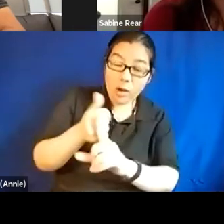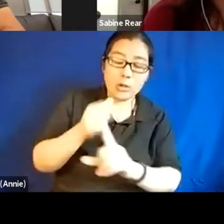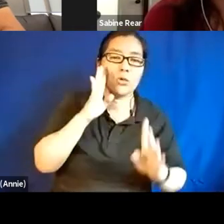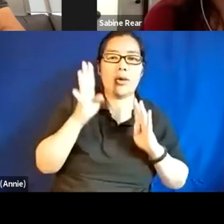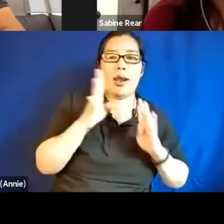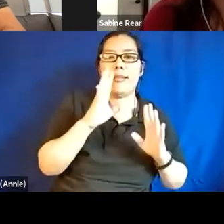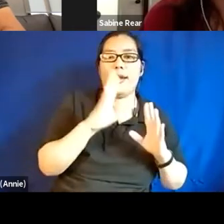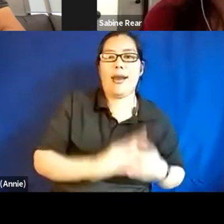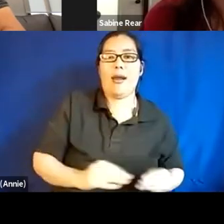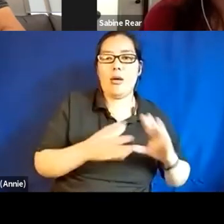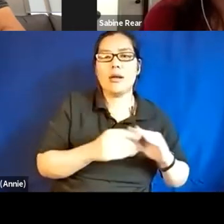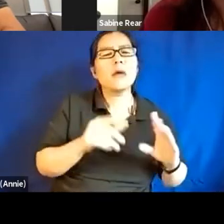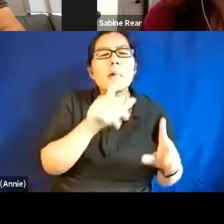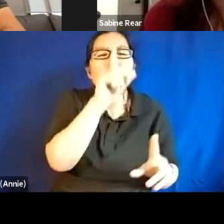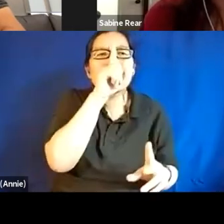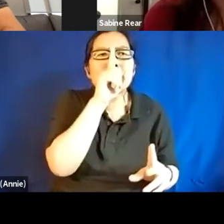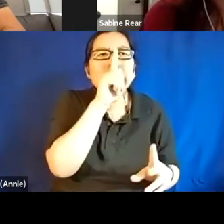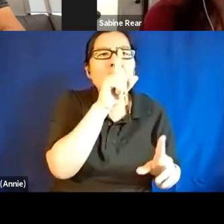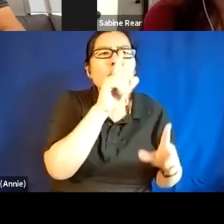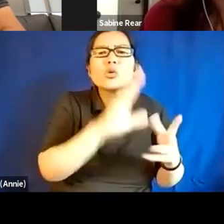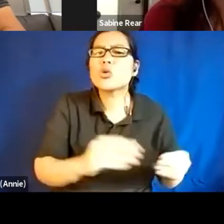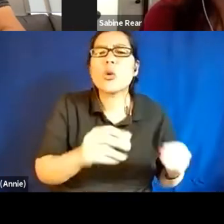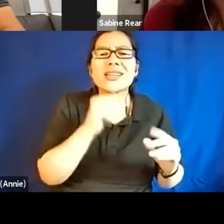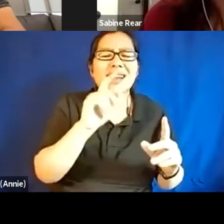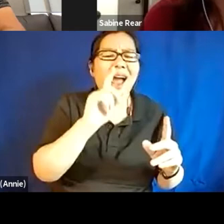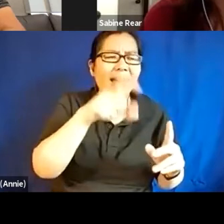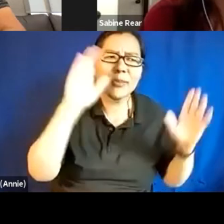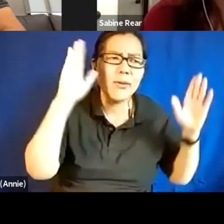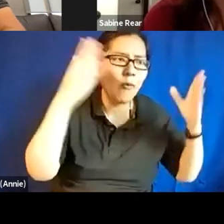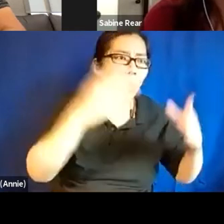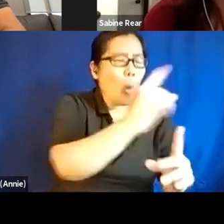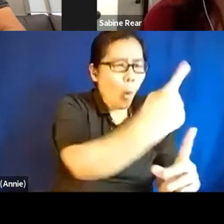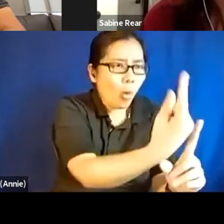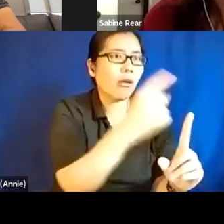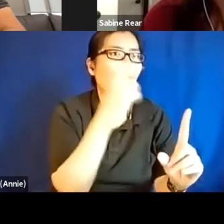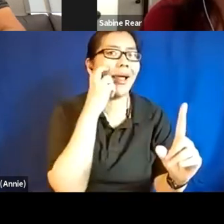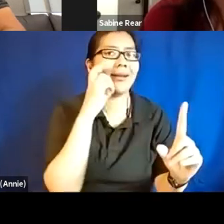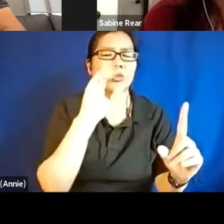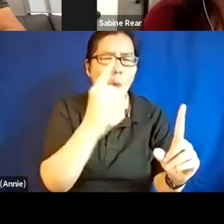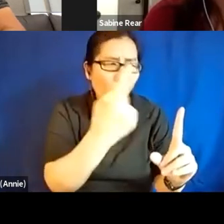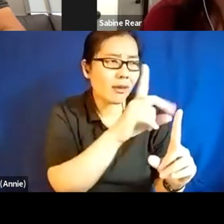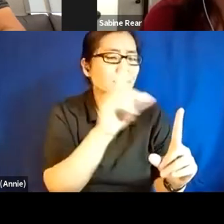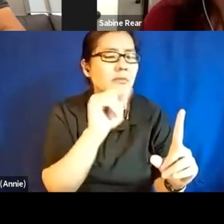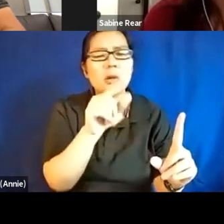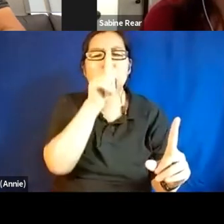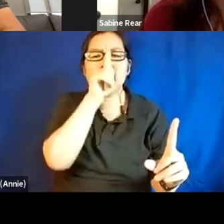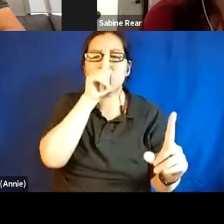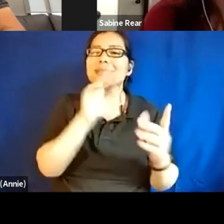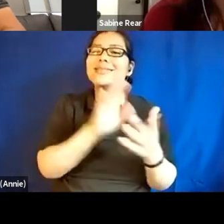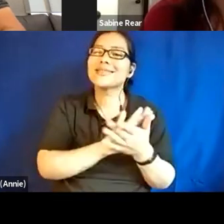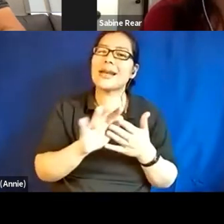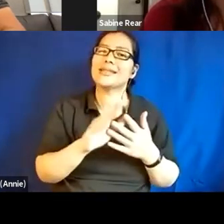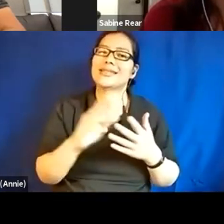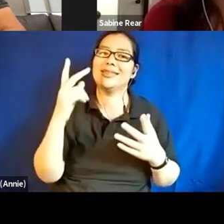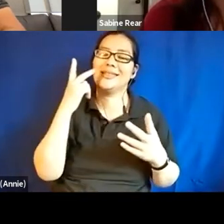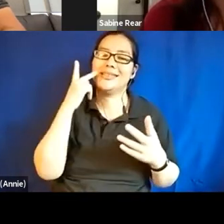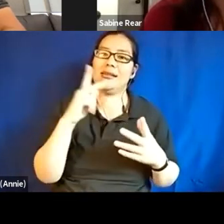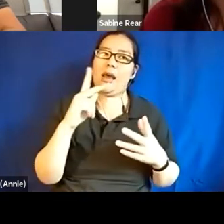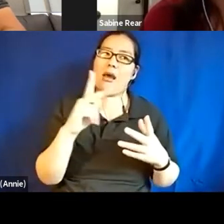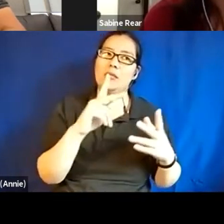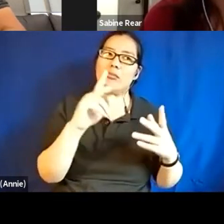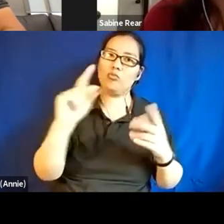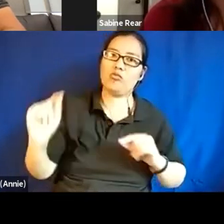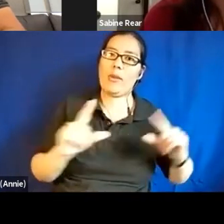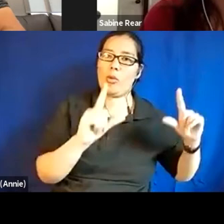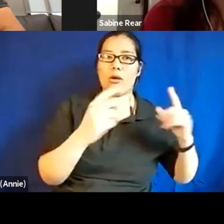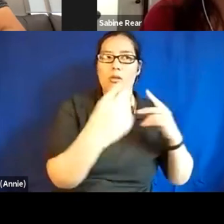about disability or blindness, but it's nice to have some of that perspective in the world, uh, in those parts they're creating or the